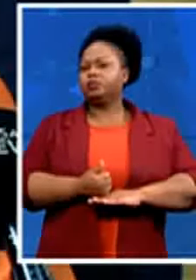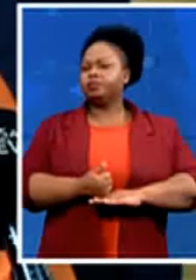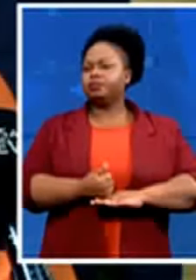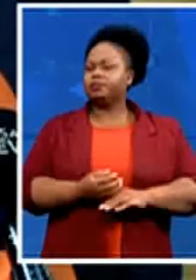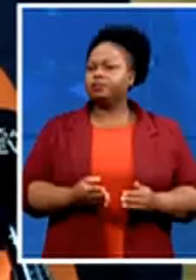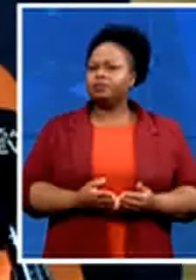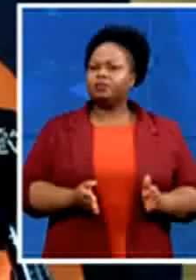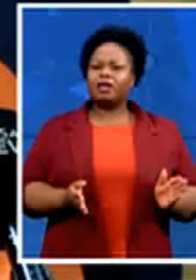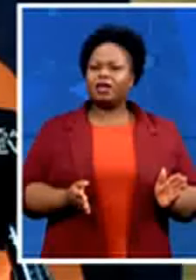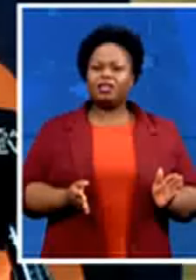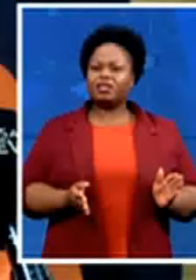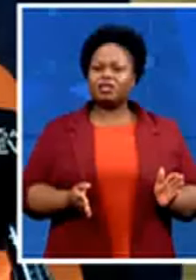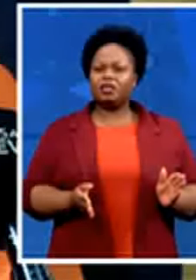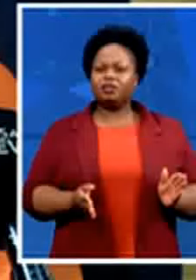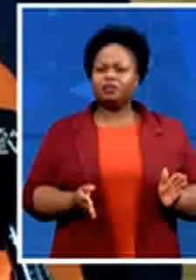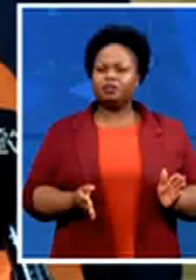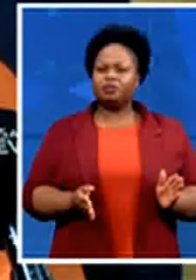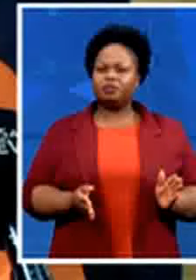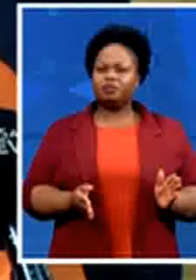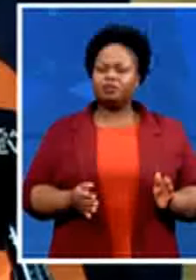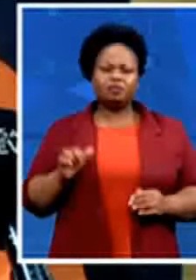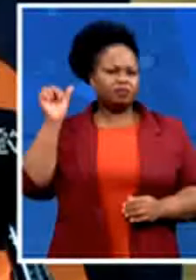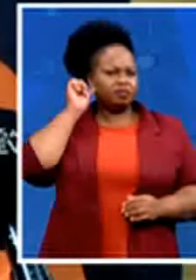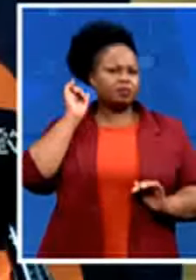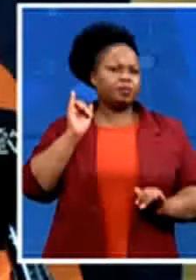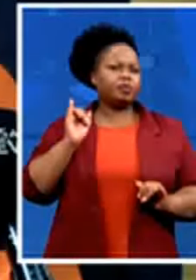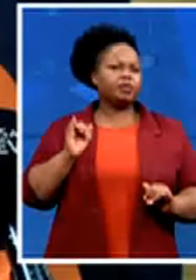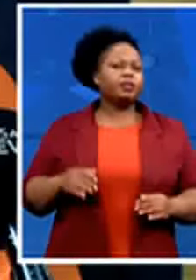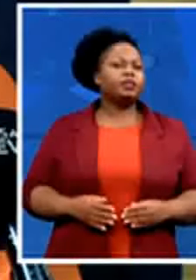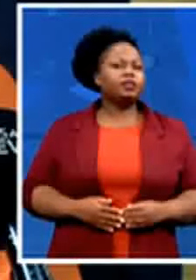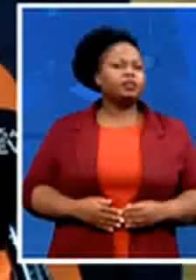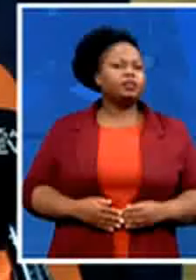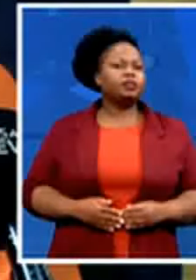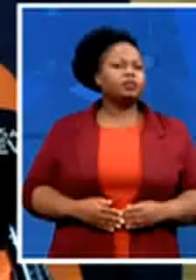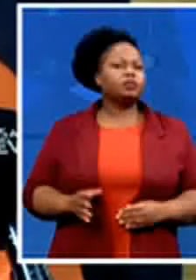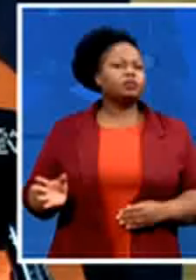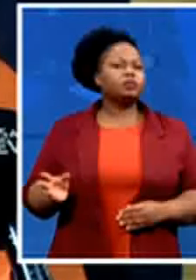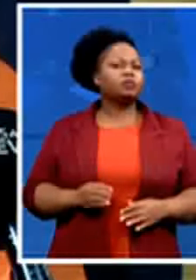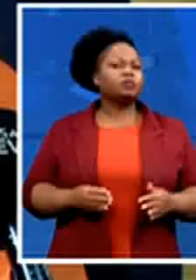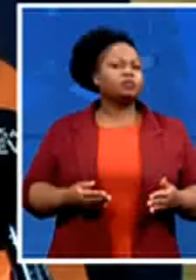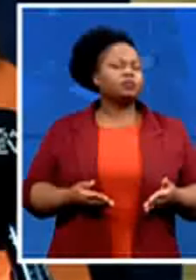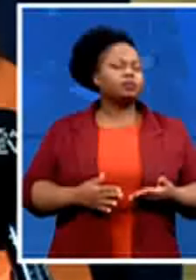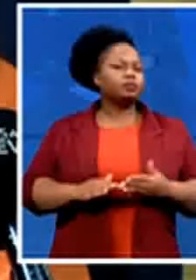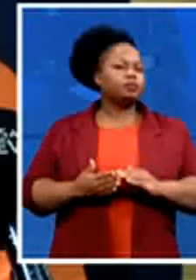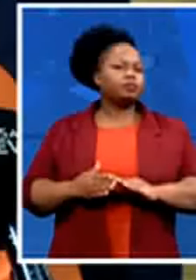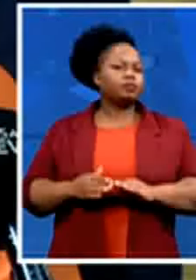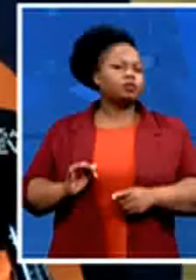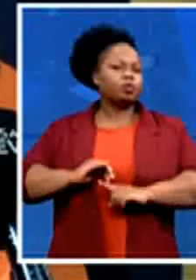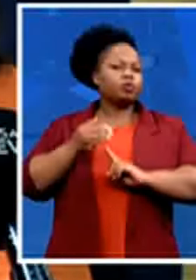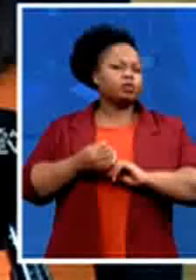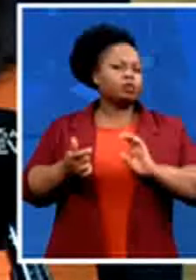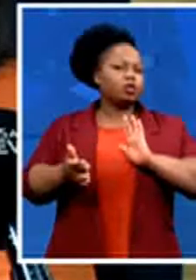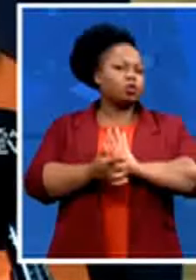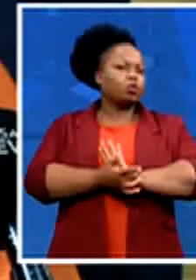people and every citizen is equally protected by law improve the quality of life of all